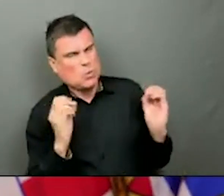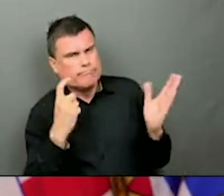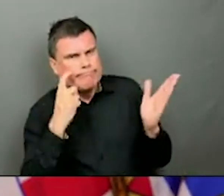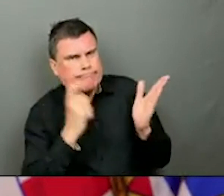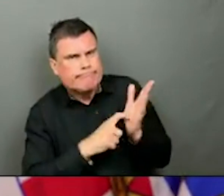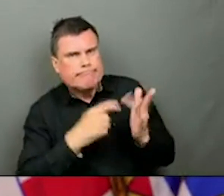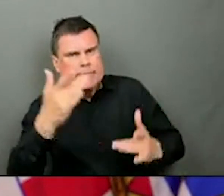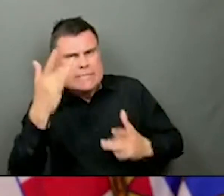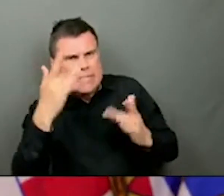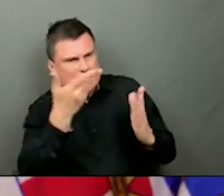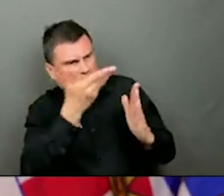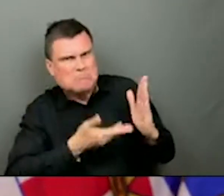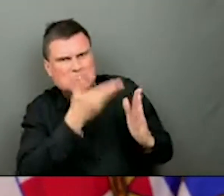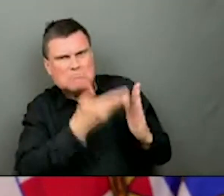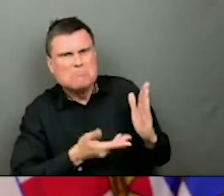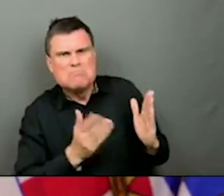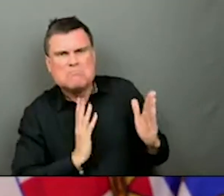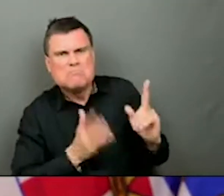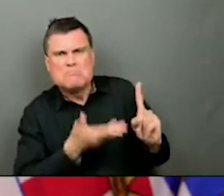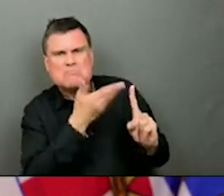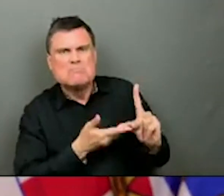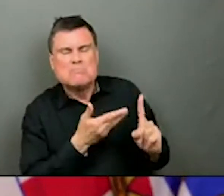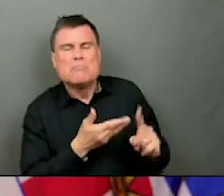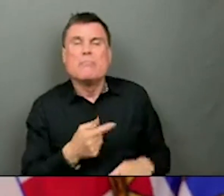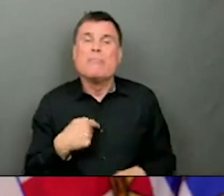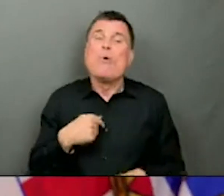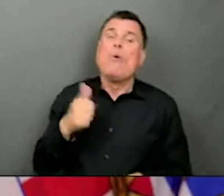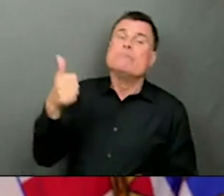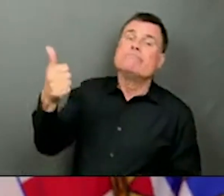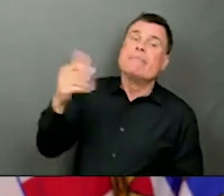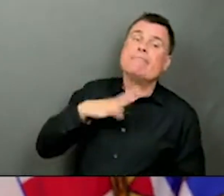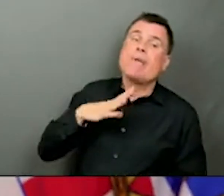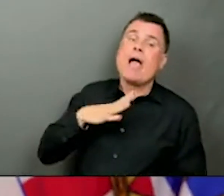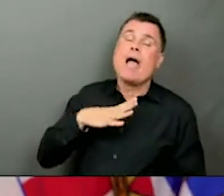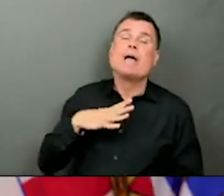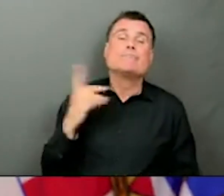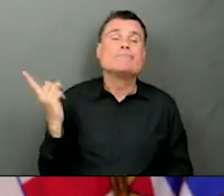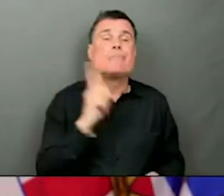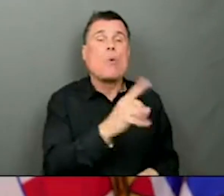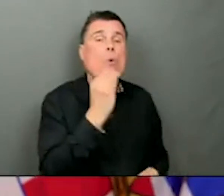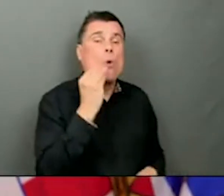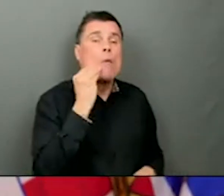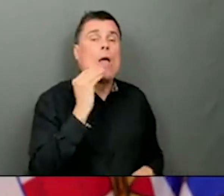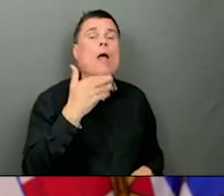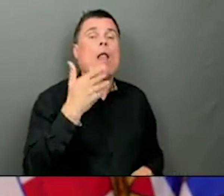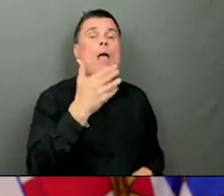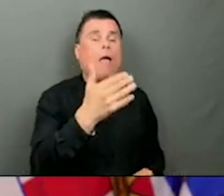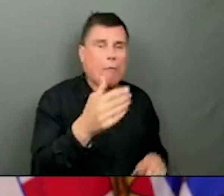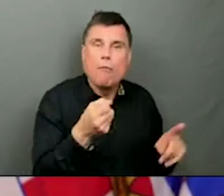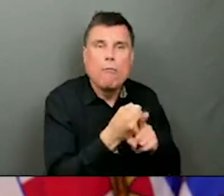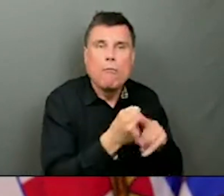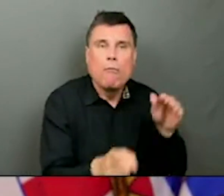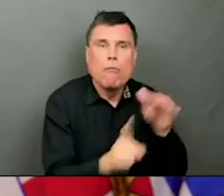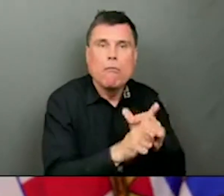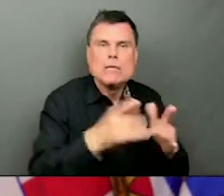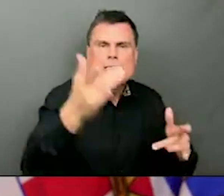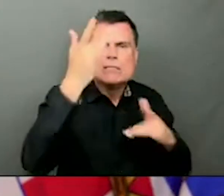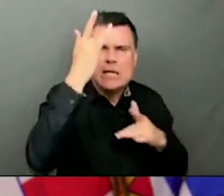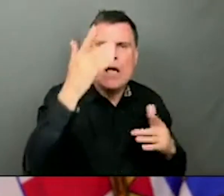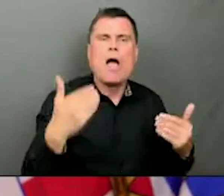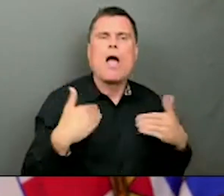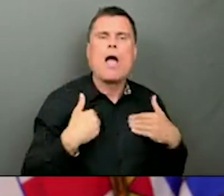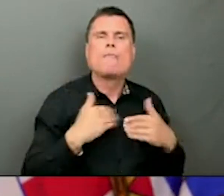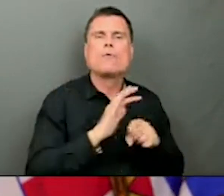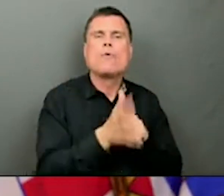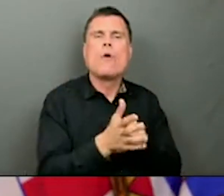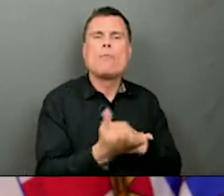asymptomatic testing and people have been exposed. If people somebody they know who's been exposed or tested positive then